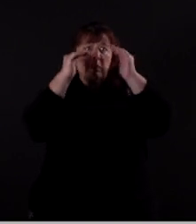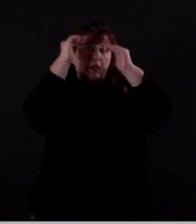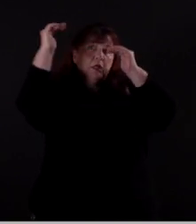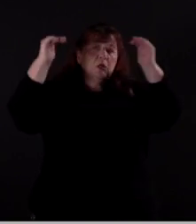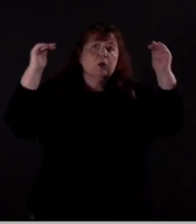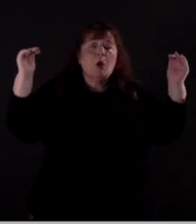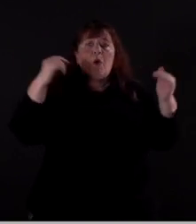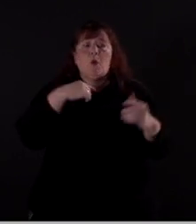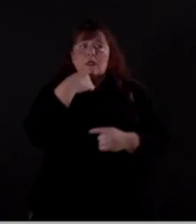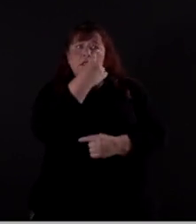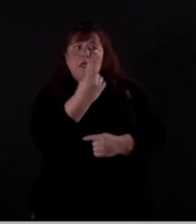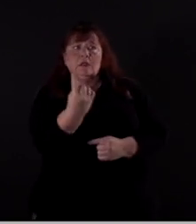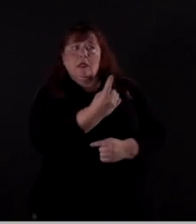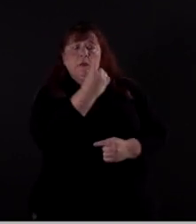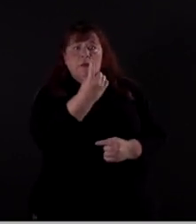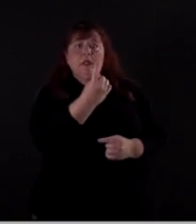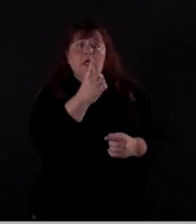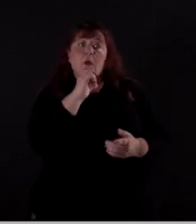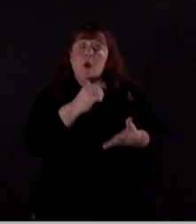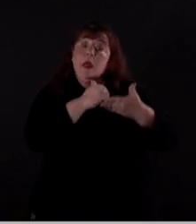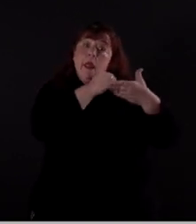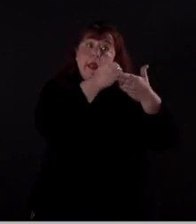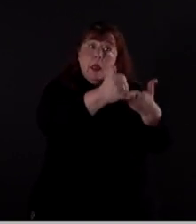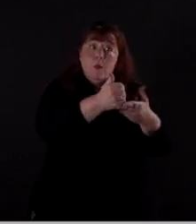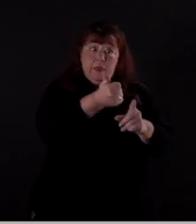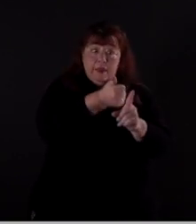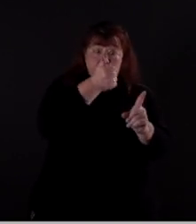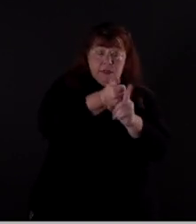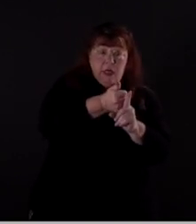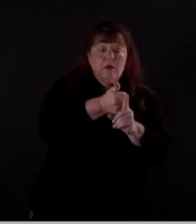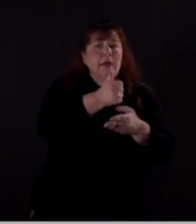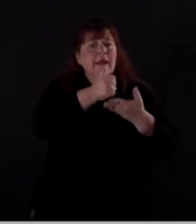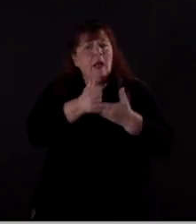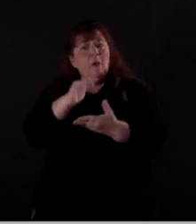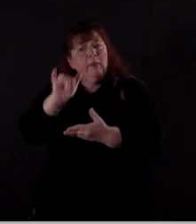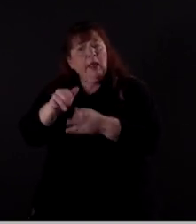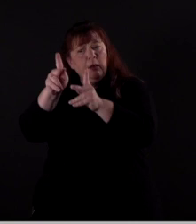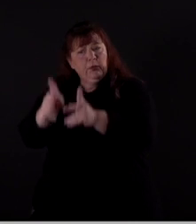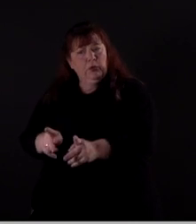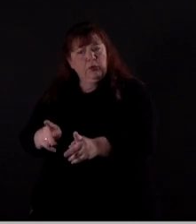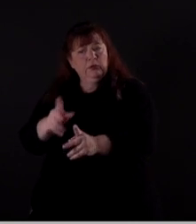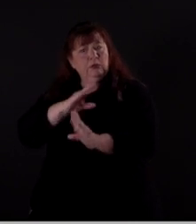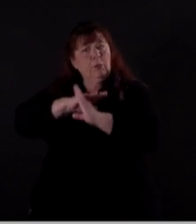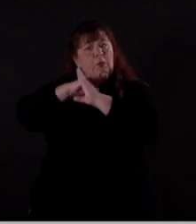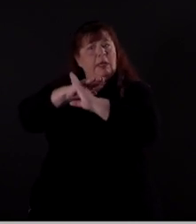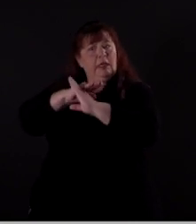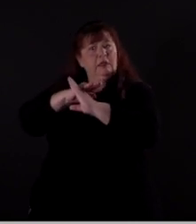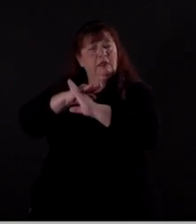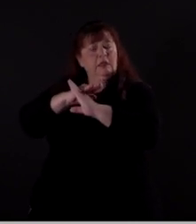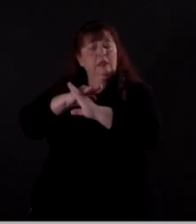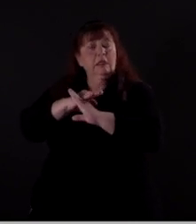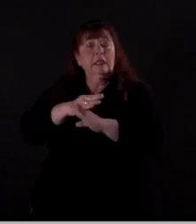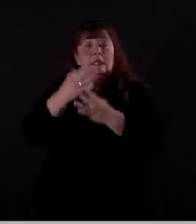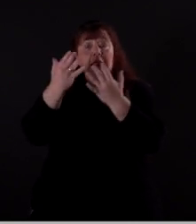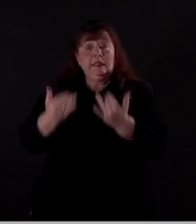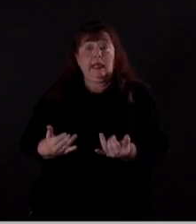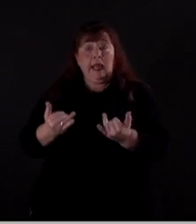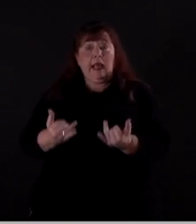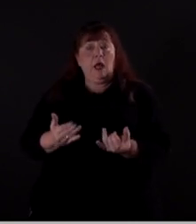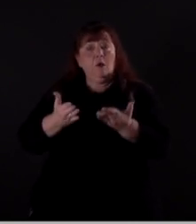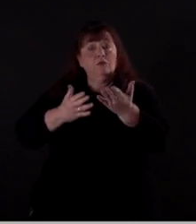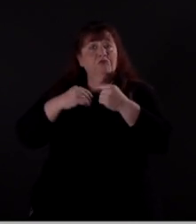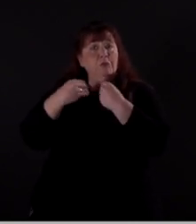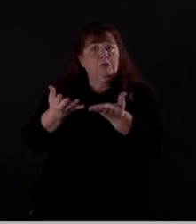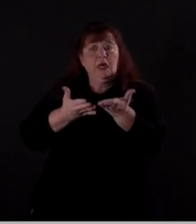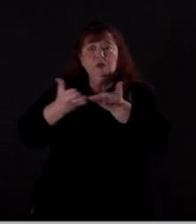someone is going to not only help them, it's going to help the person who they're protecting, because now we can get them services,